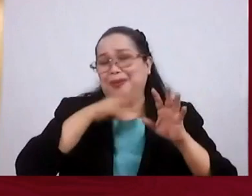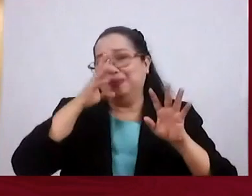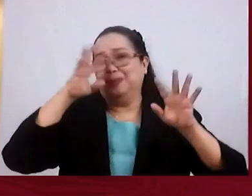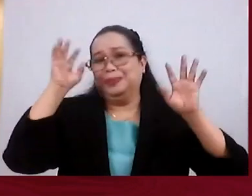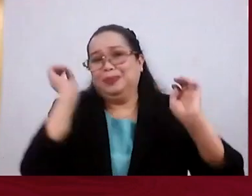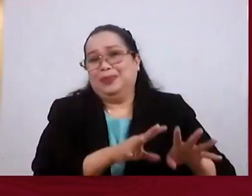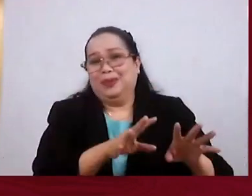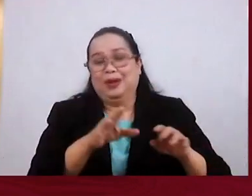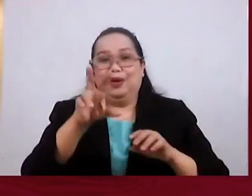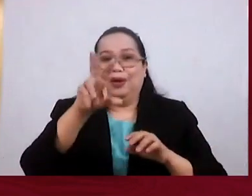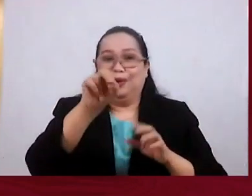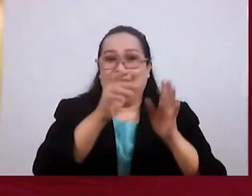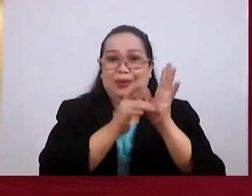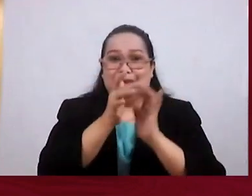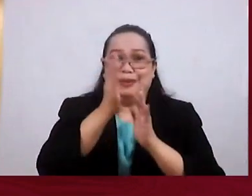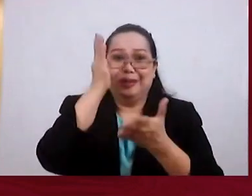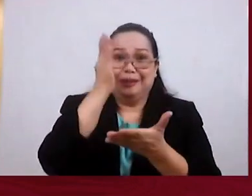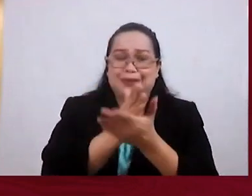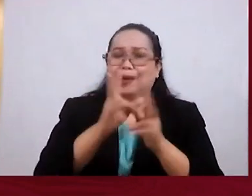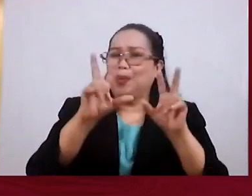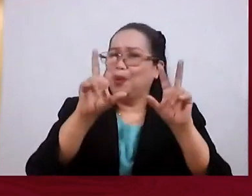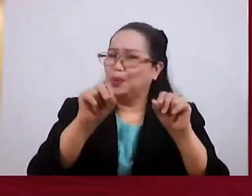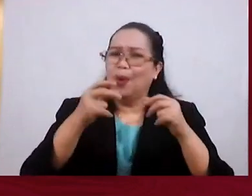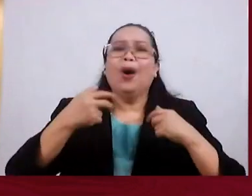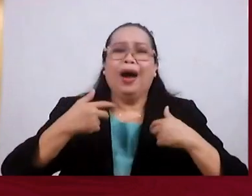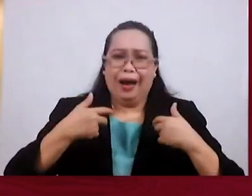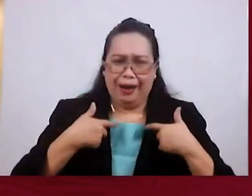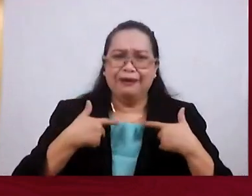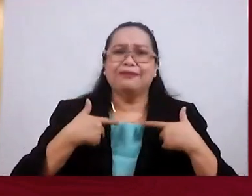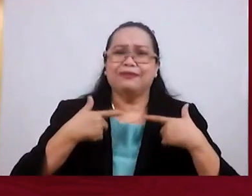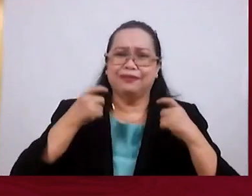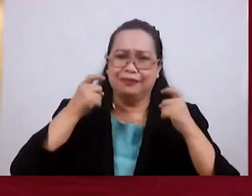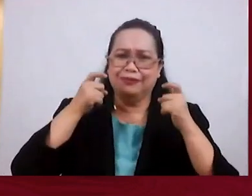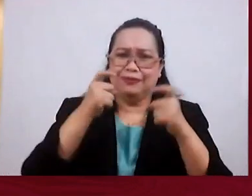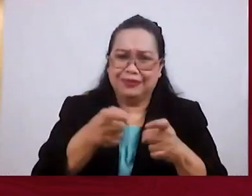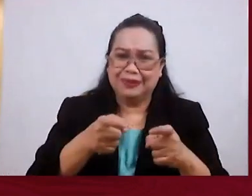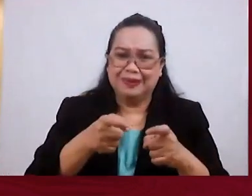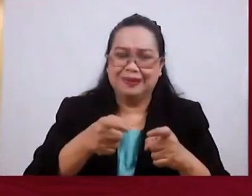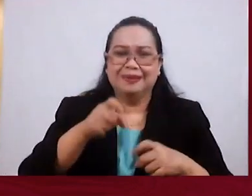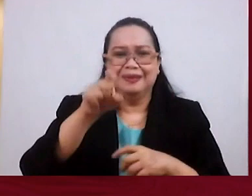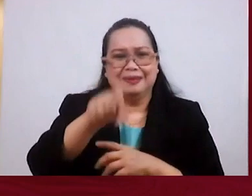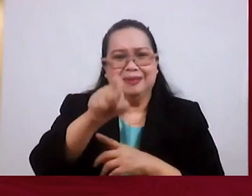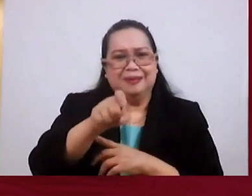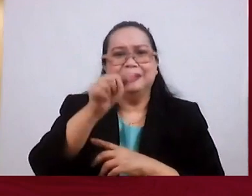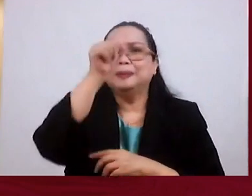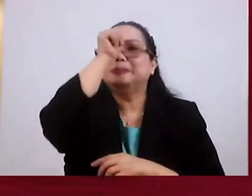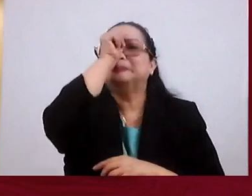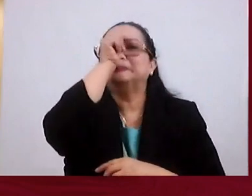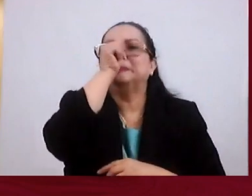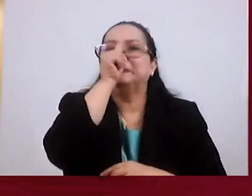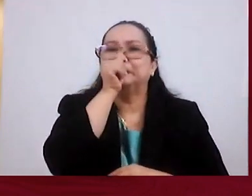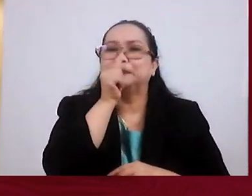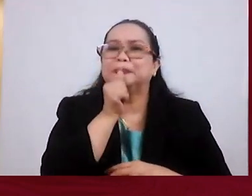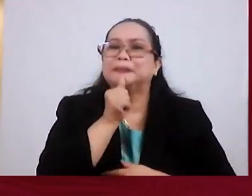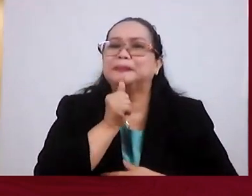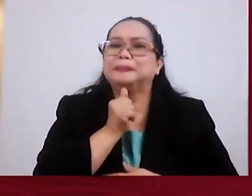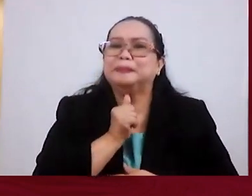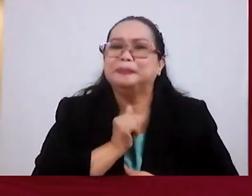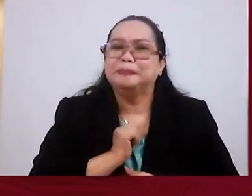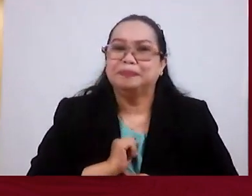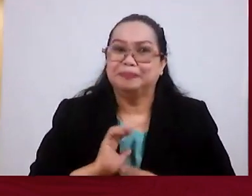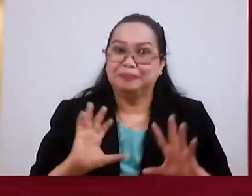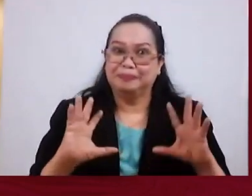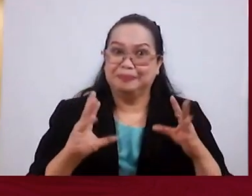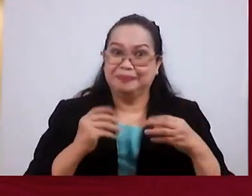Why Because It Has A Great Reward Verse 36 You Have Need Of Endurance That You May